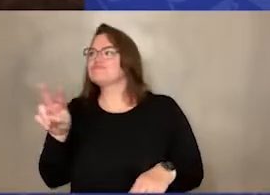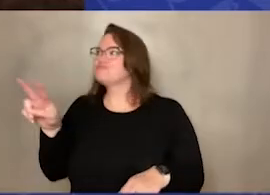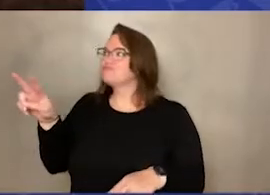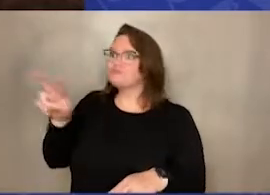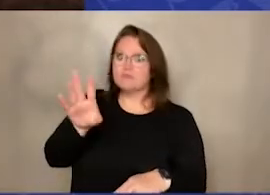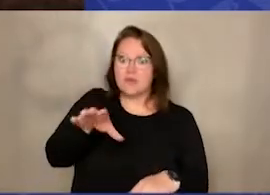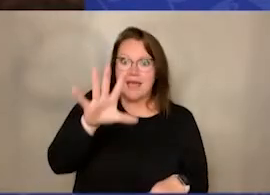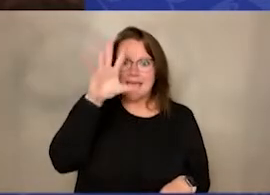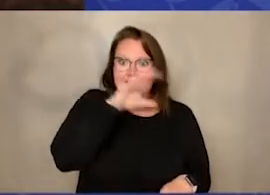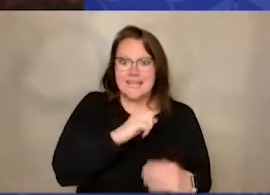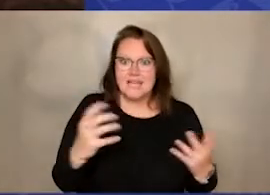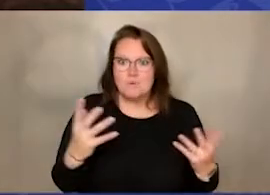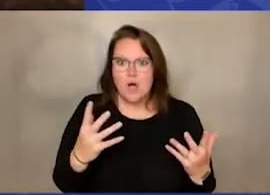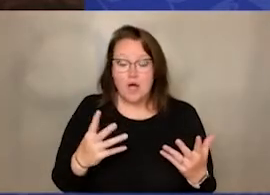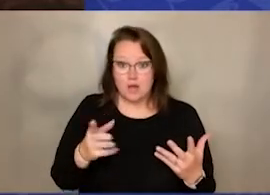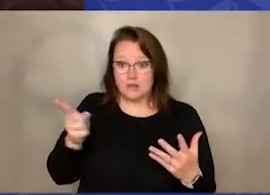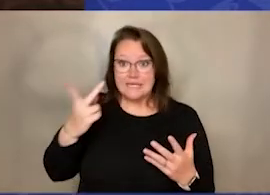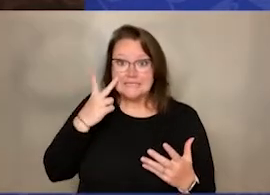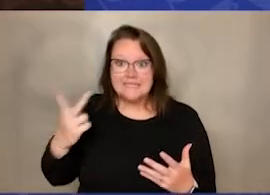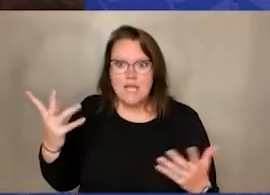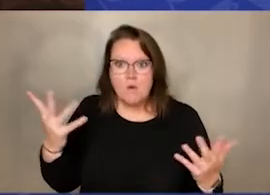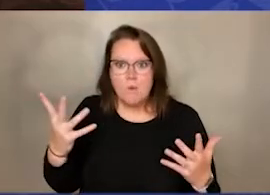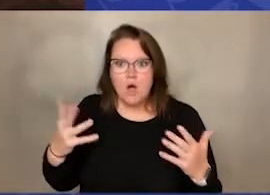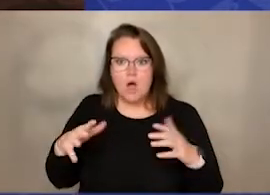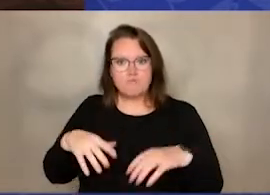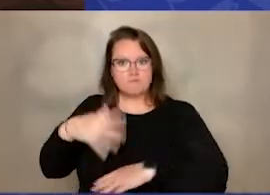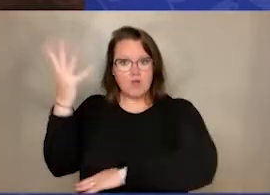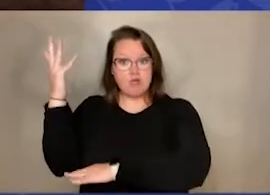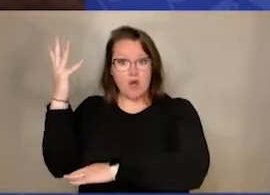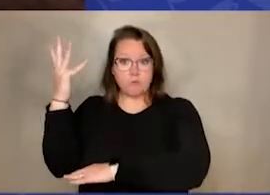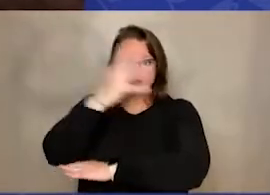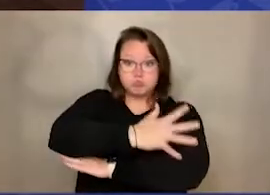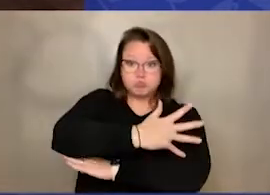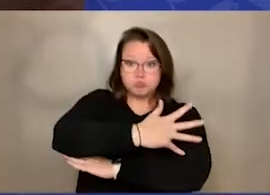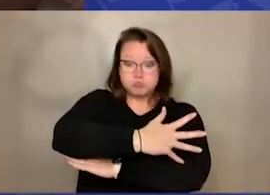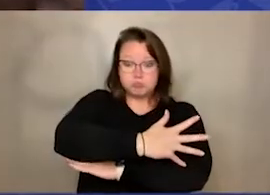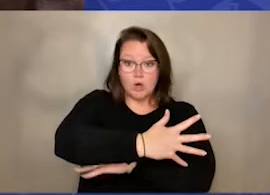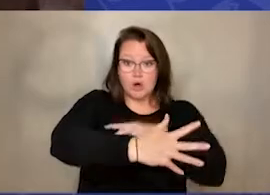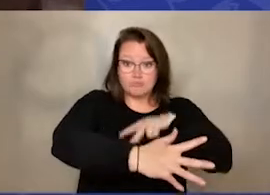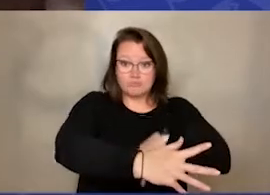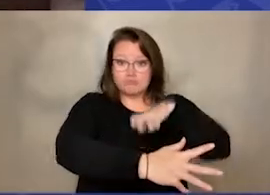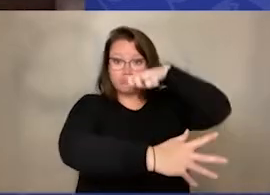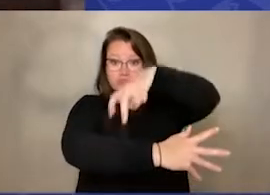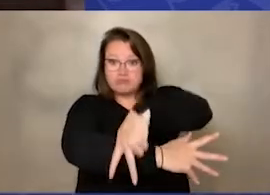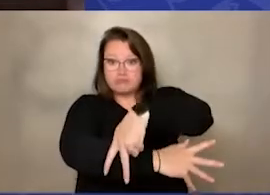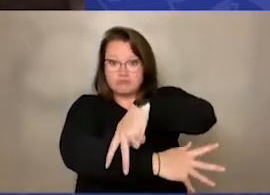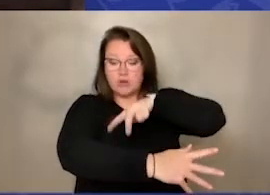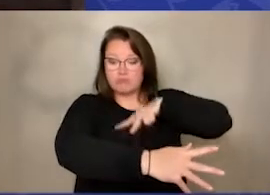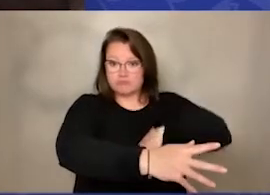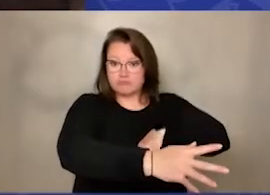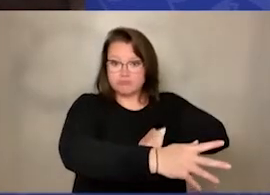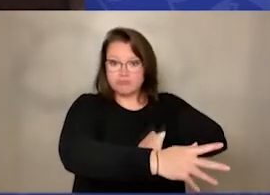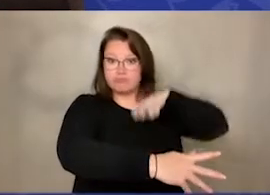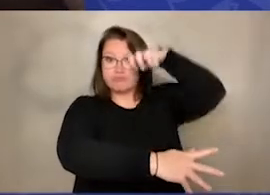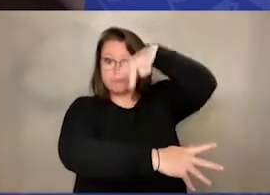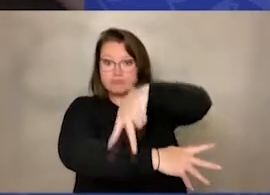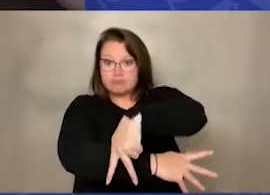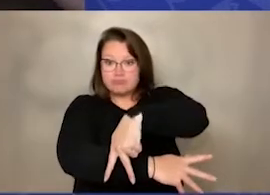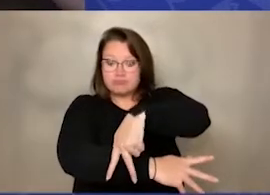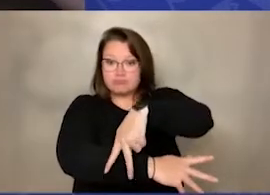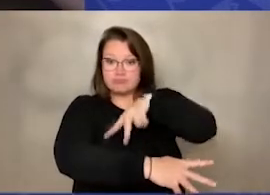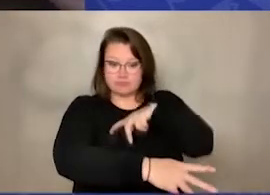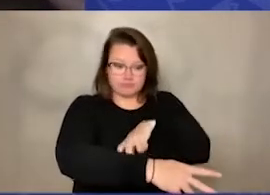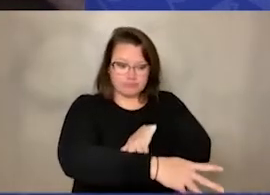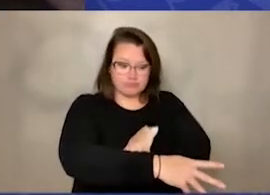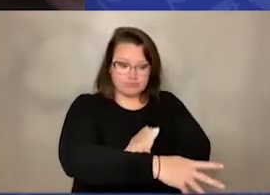what? We come over to a log that's on the path. So we got to jump over the log. Do it again, and jump